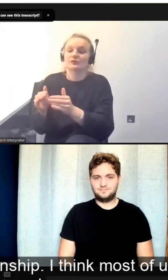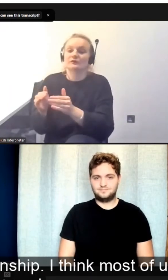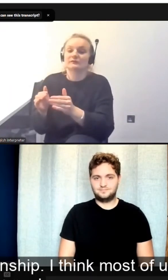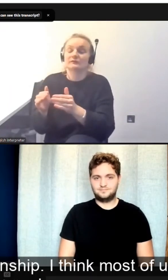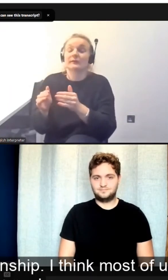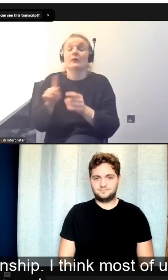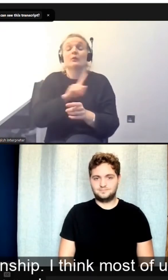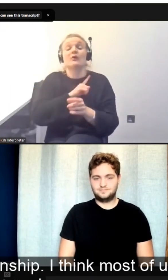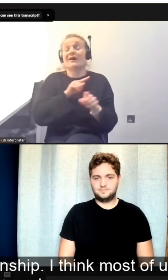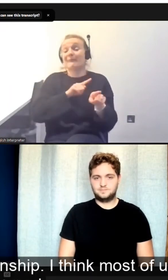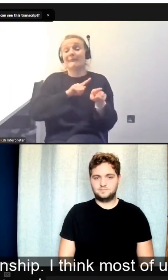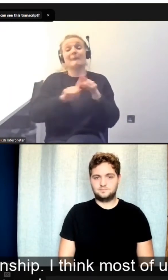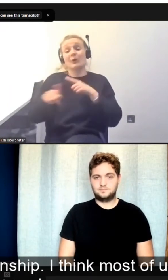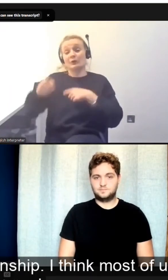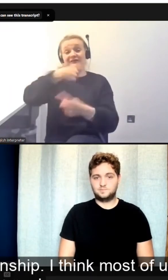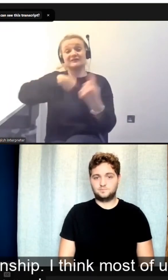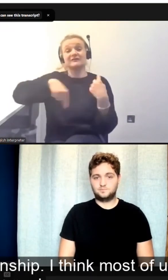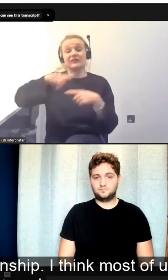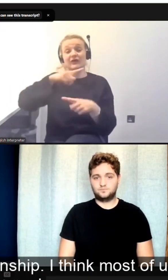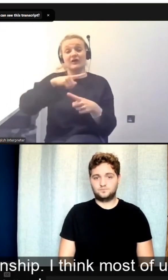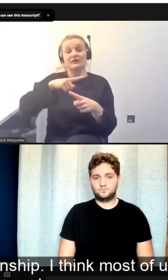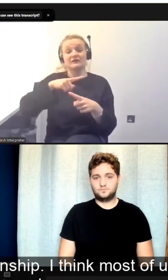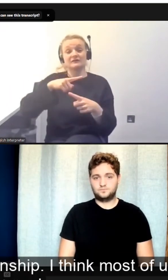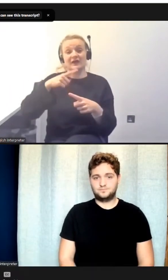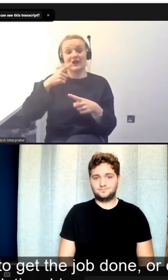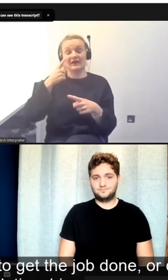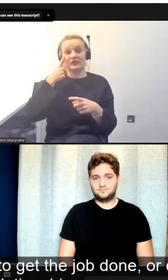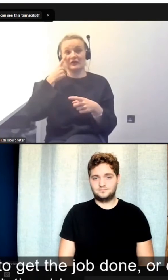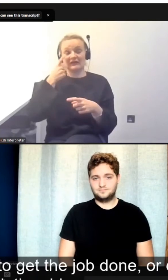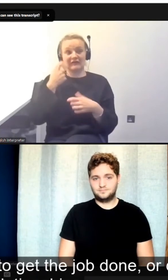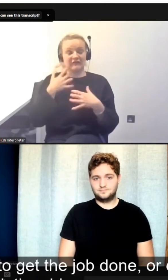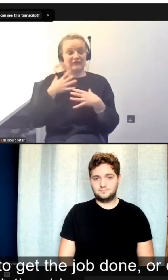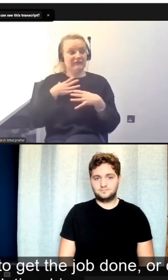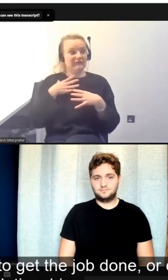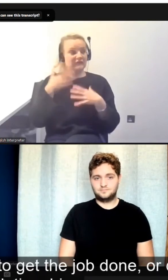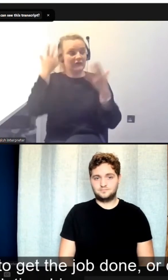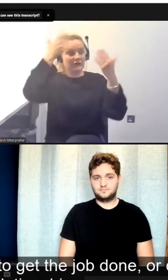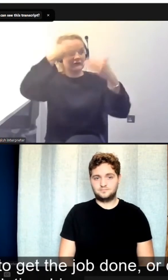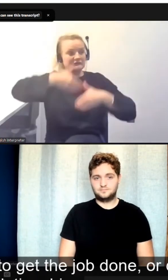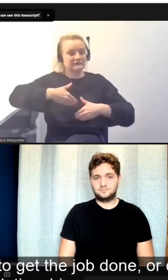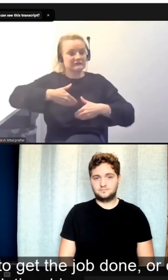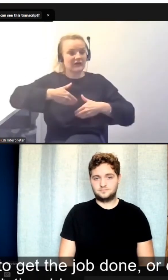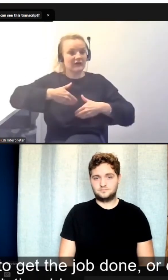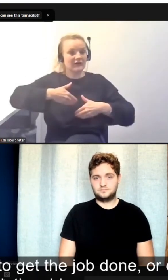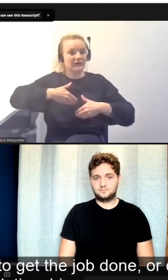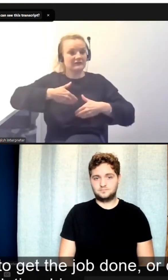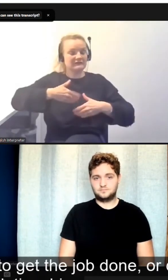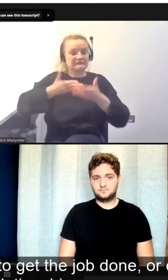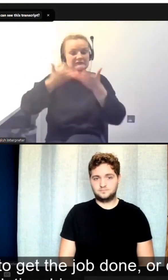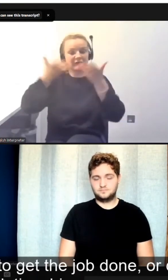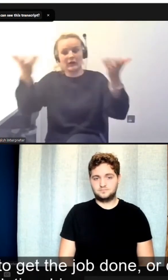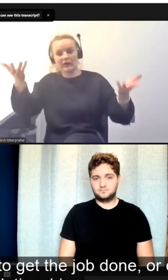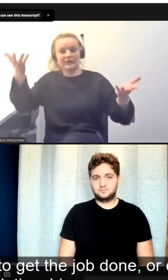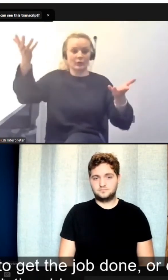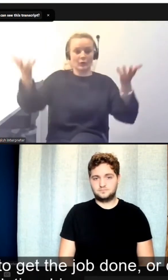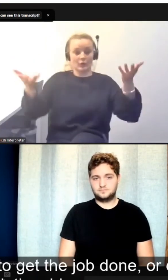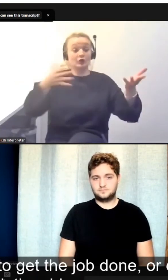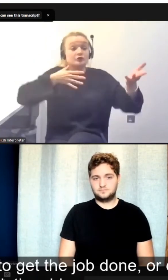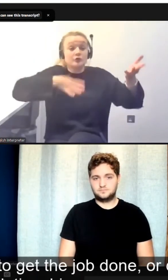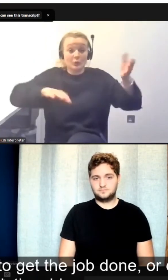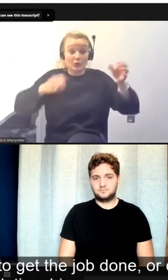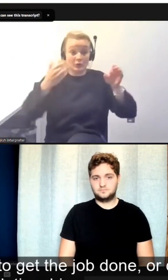will actually be more concerned. It's almost an either or. Do we want to get the job done